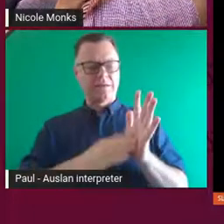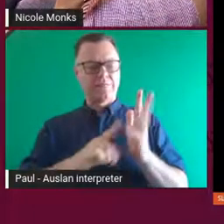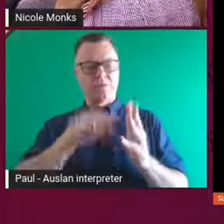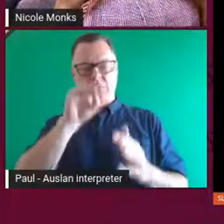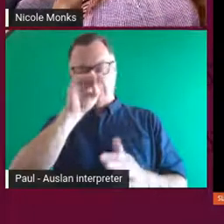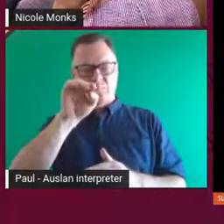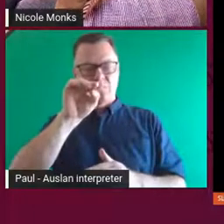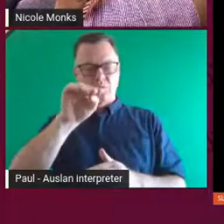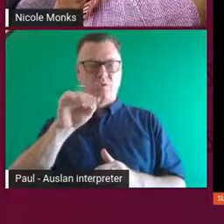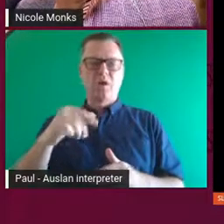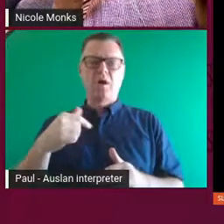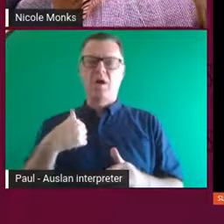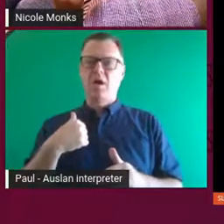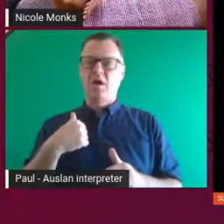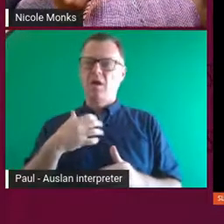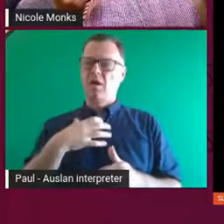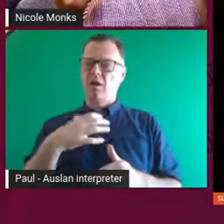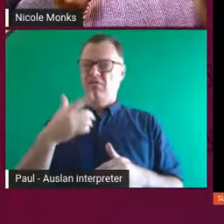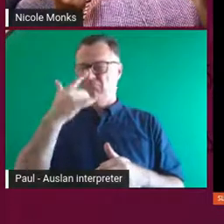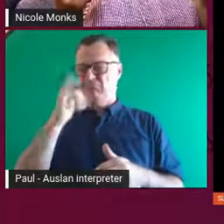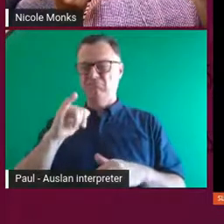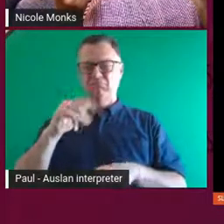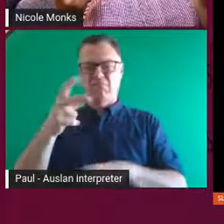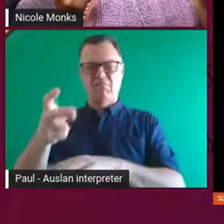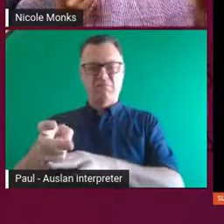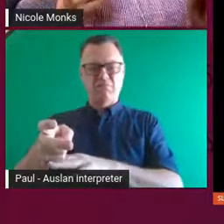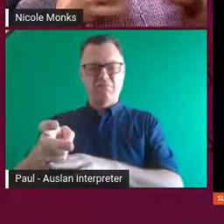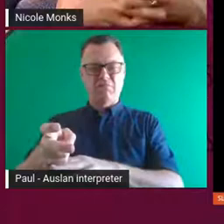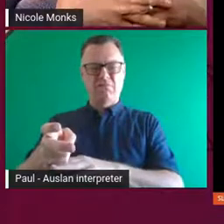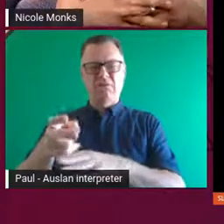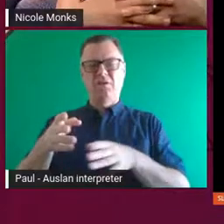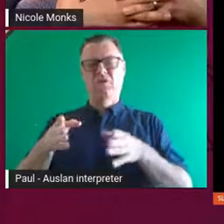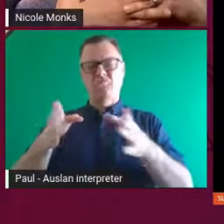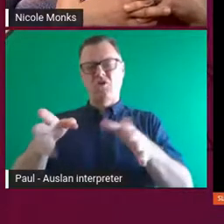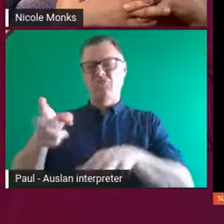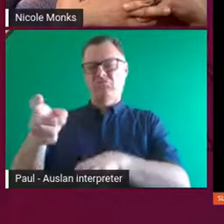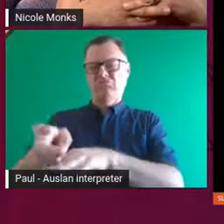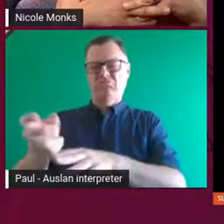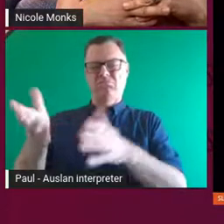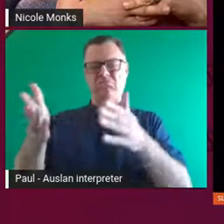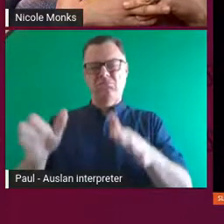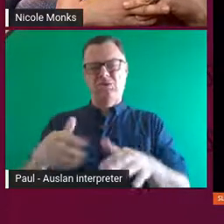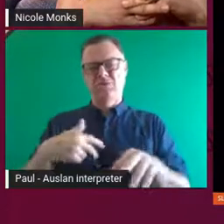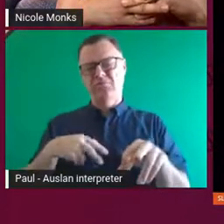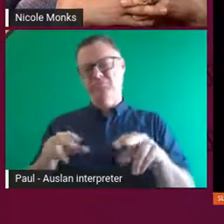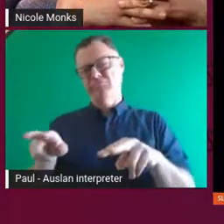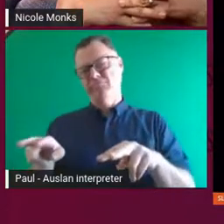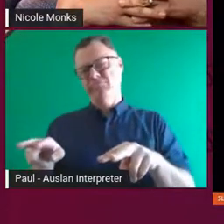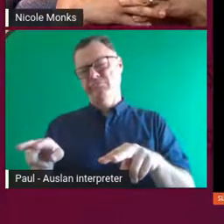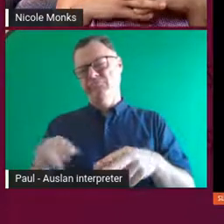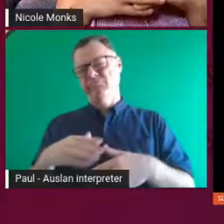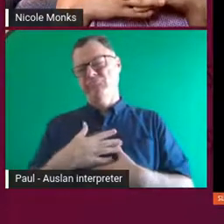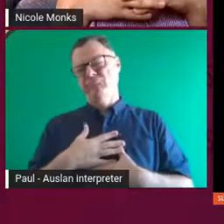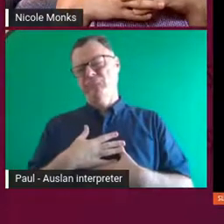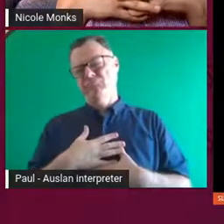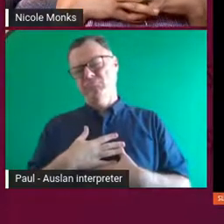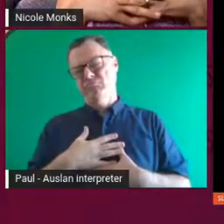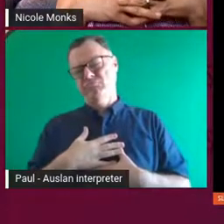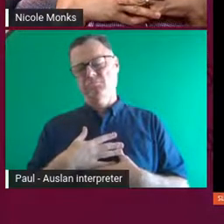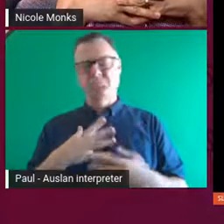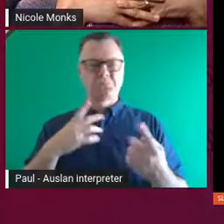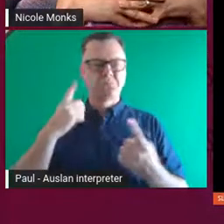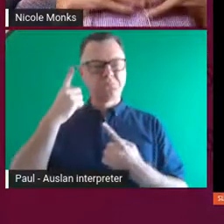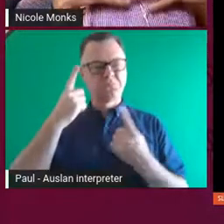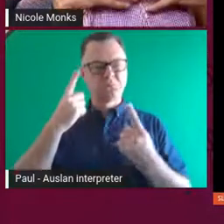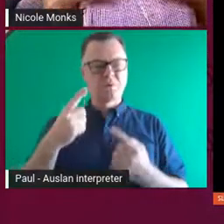leftover wool from this introduced animal. And it just had a real kind of connection with myself coming